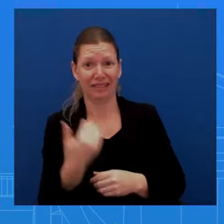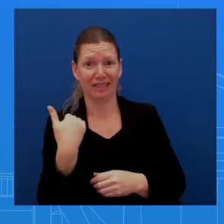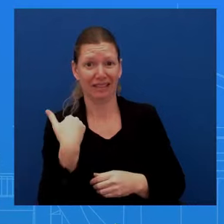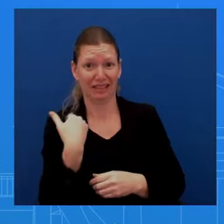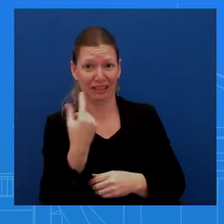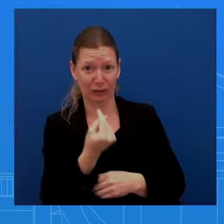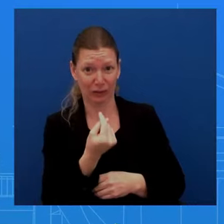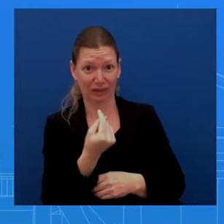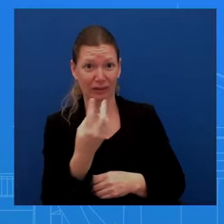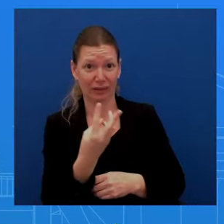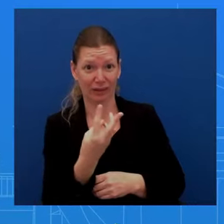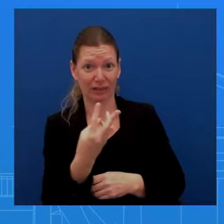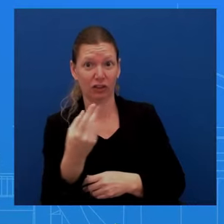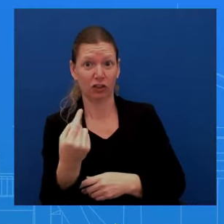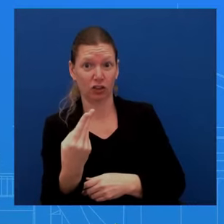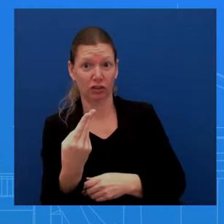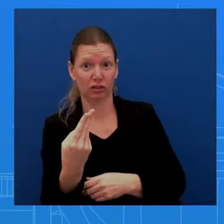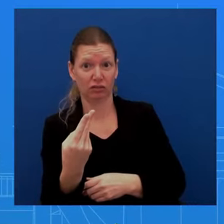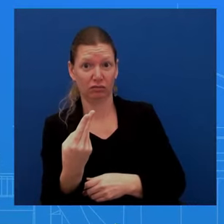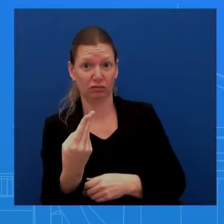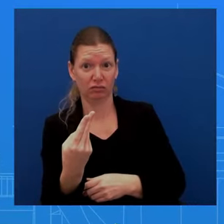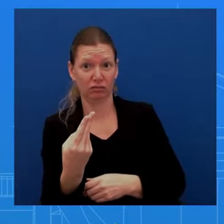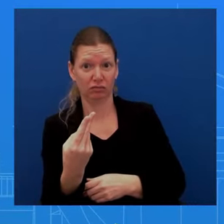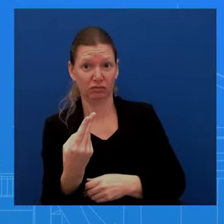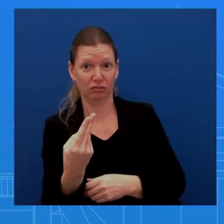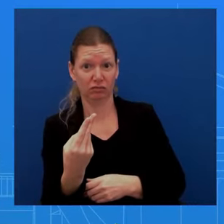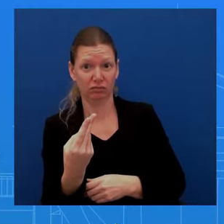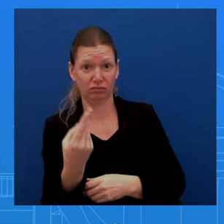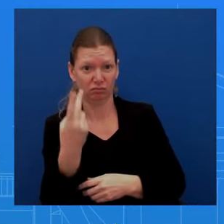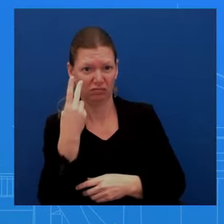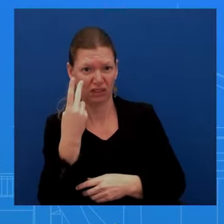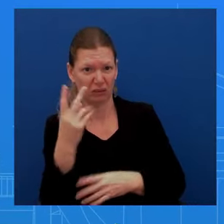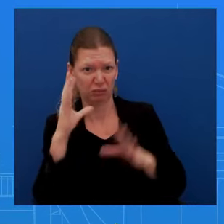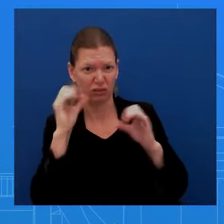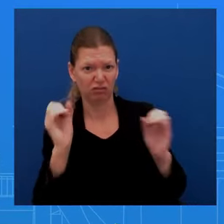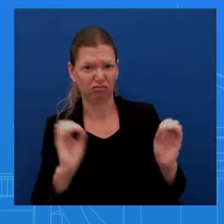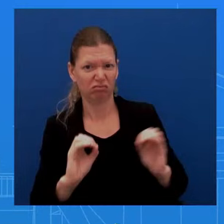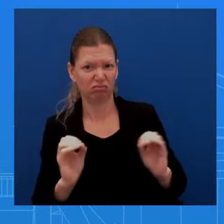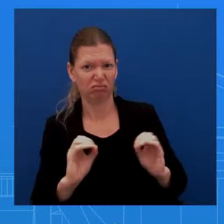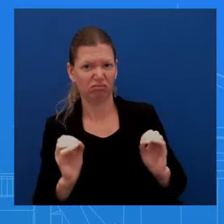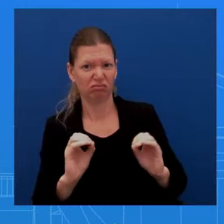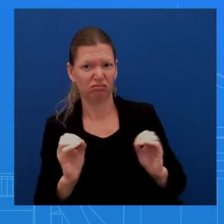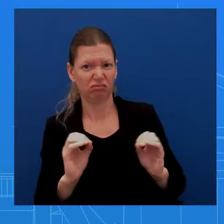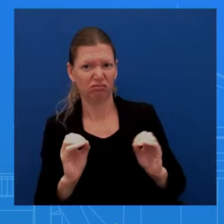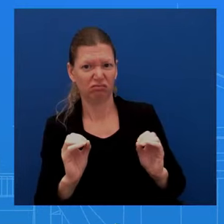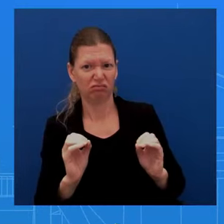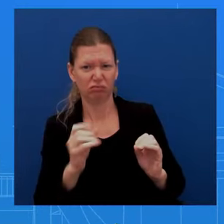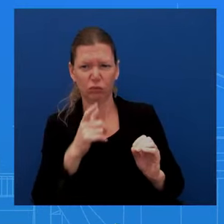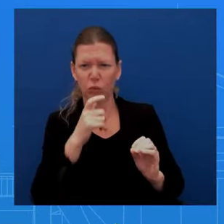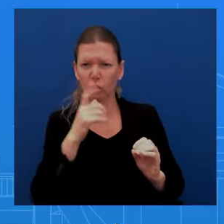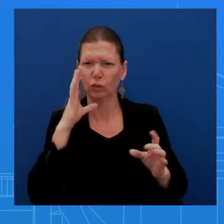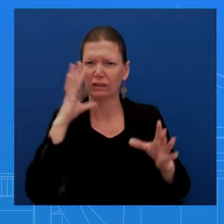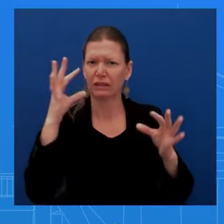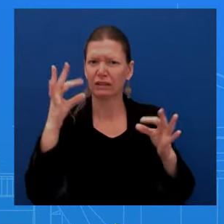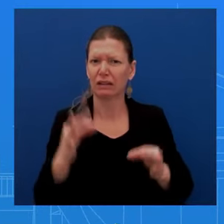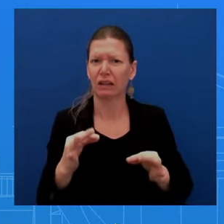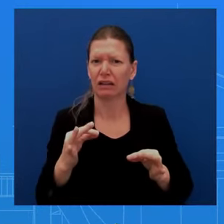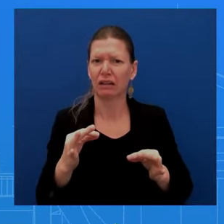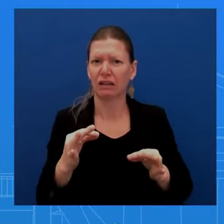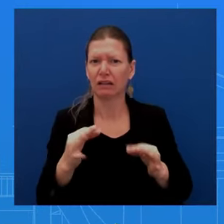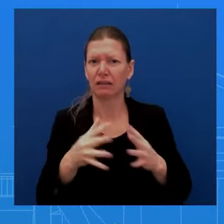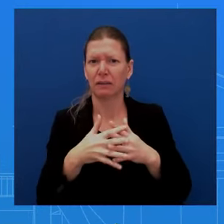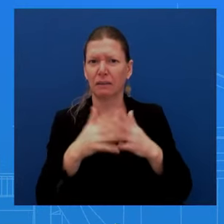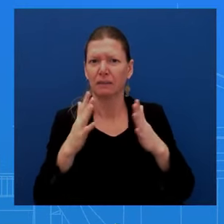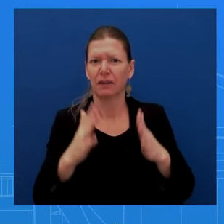have seen him doing anything. Who decided that the American people are best served by seeing less of